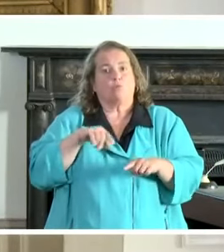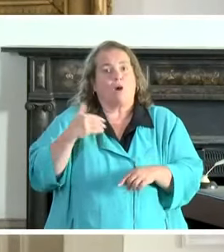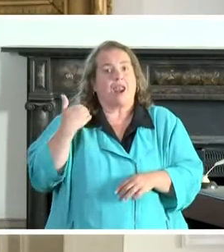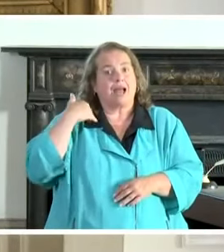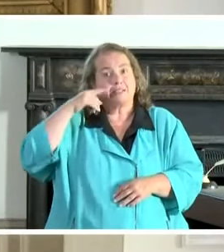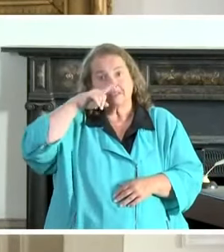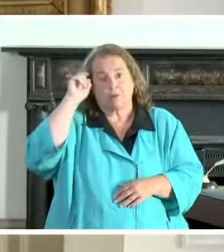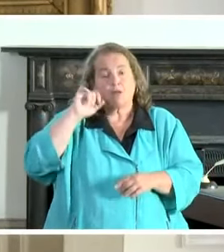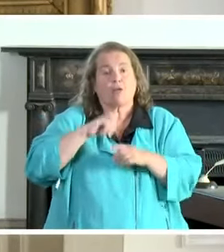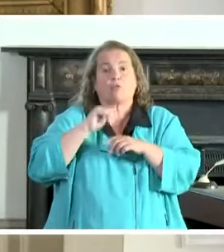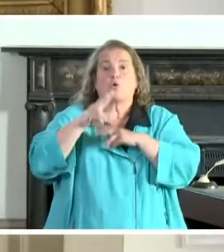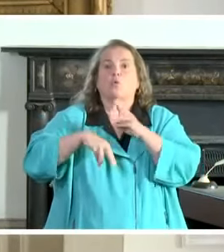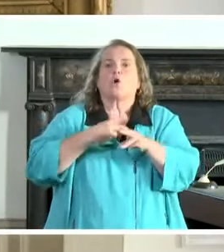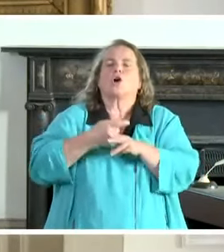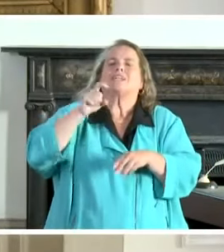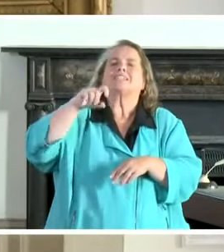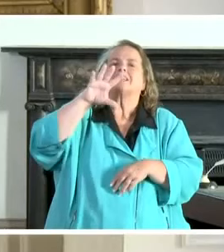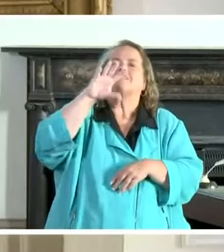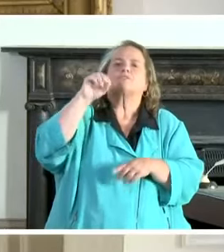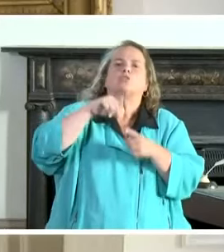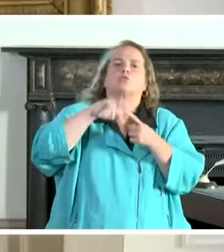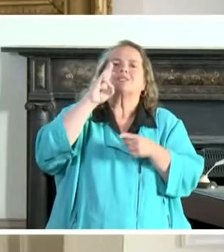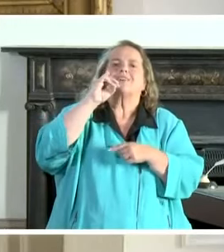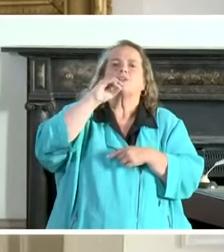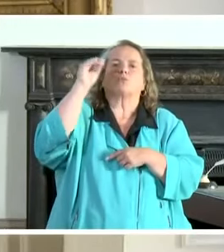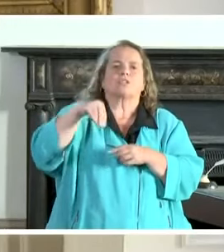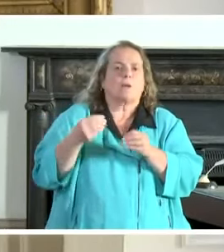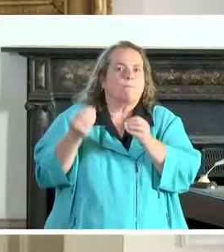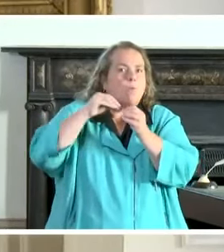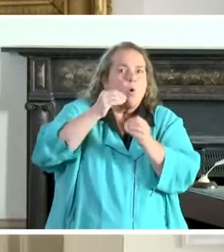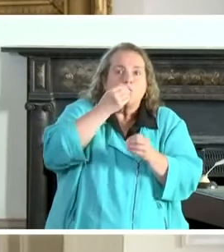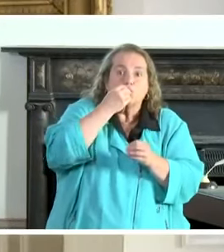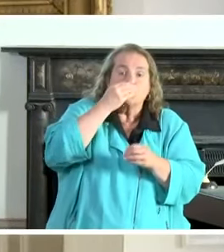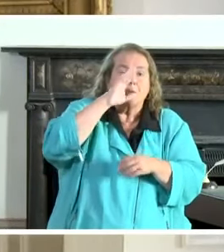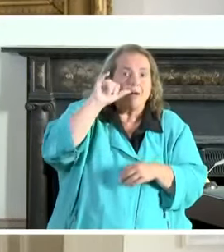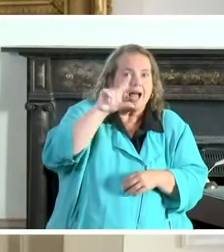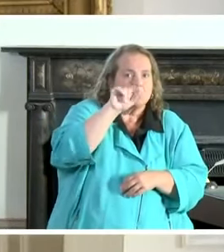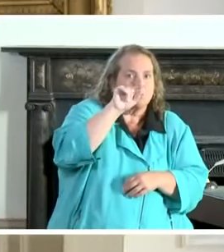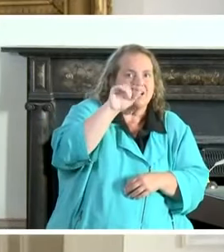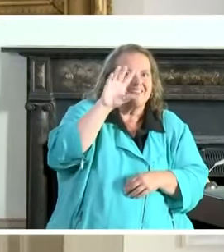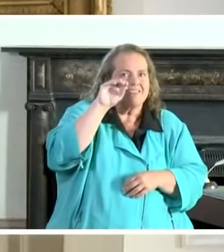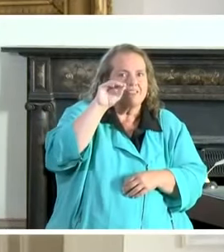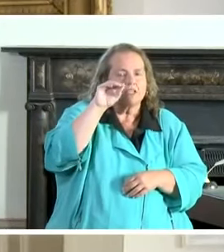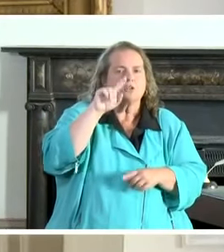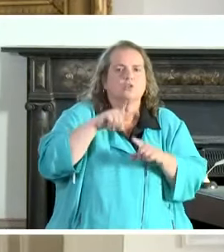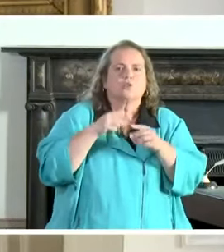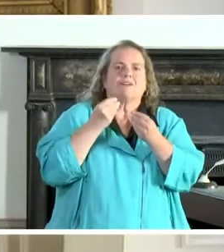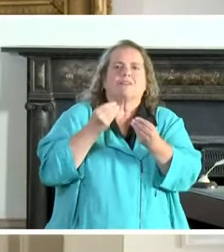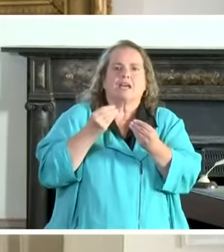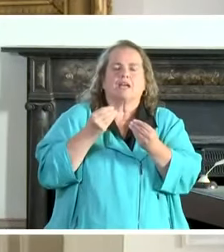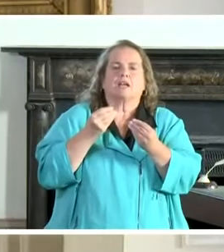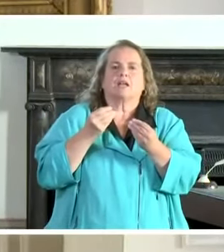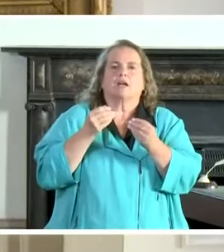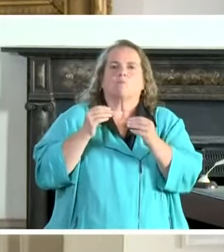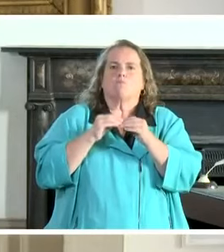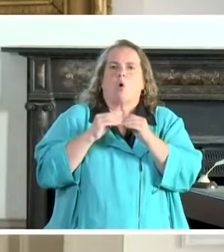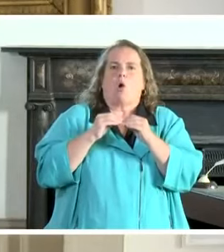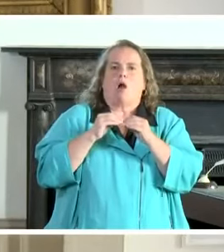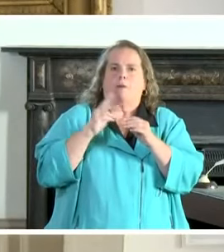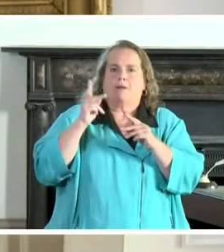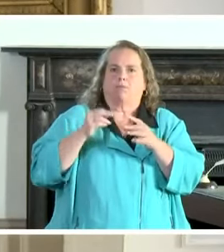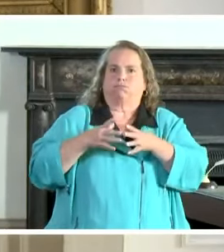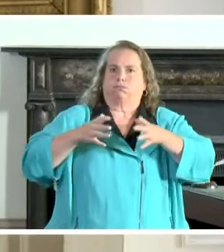that the world needs 50 to 70% more food by 2050 to feed a rising middle class and a growing population.